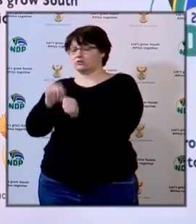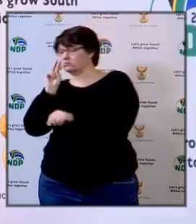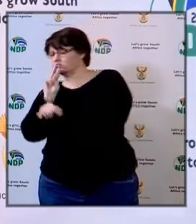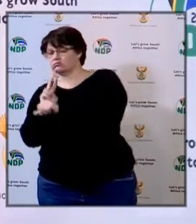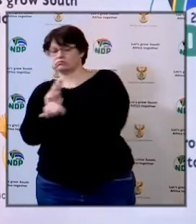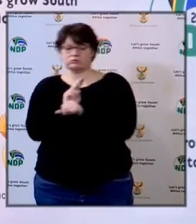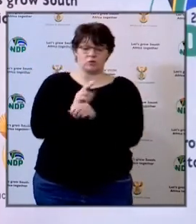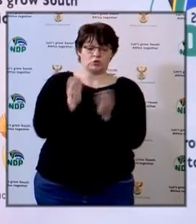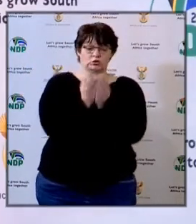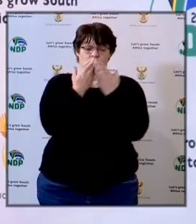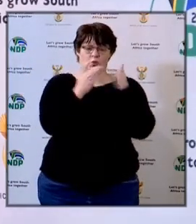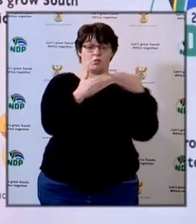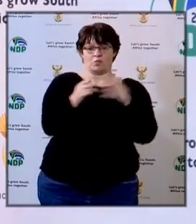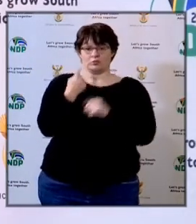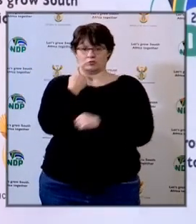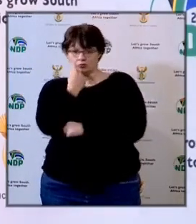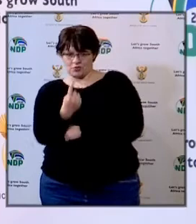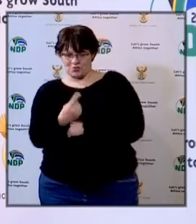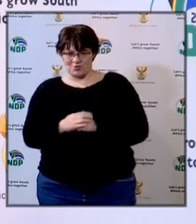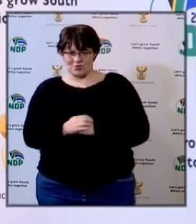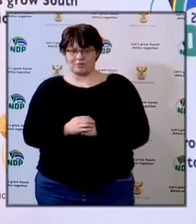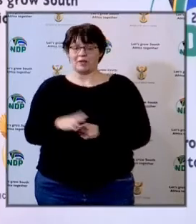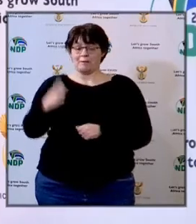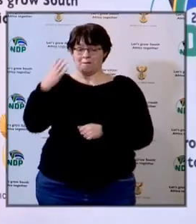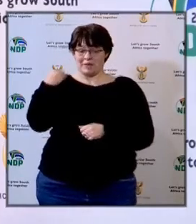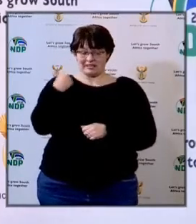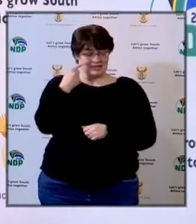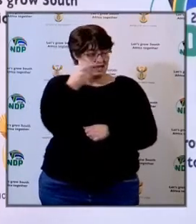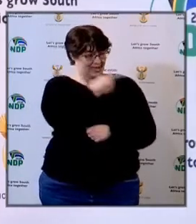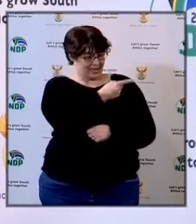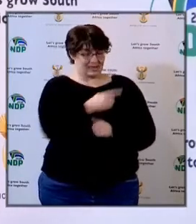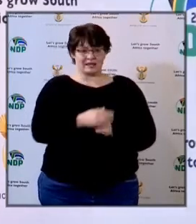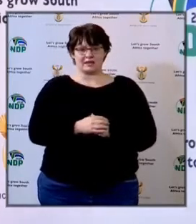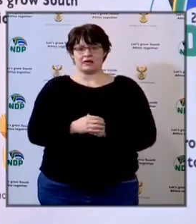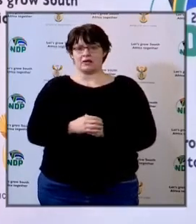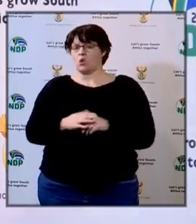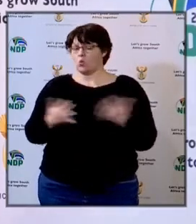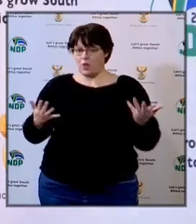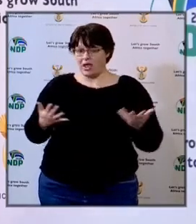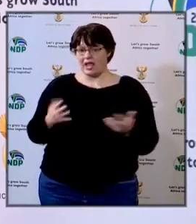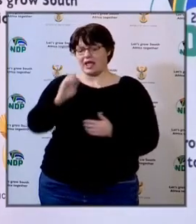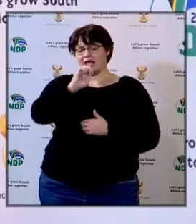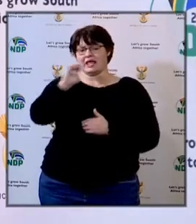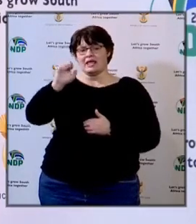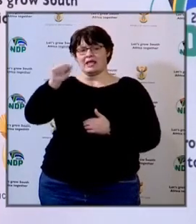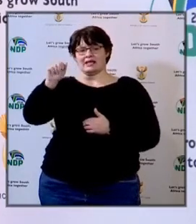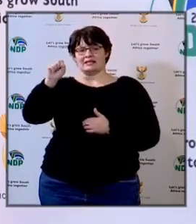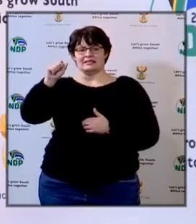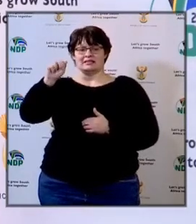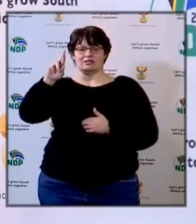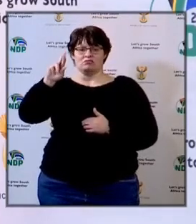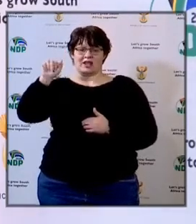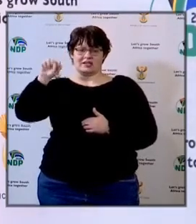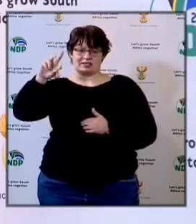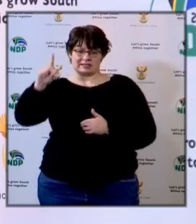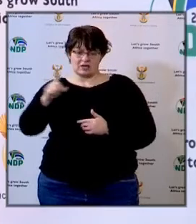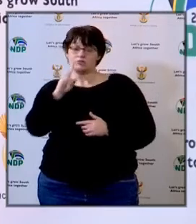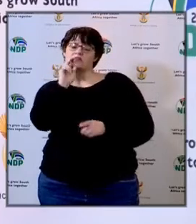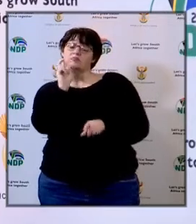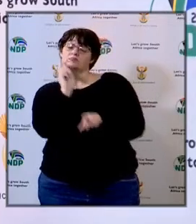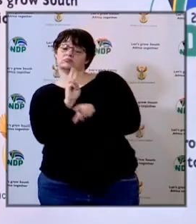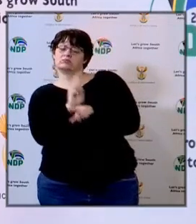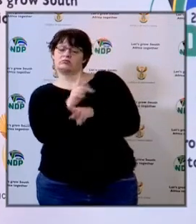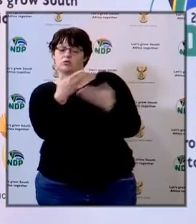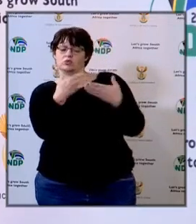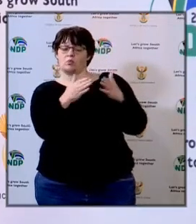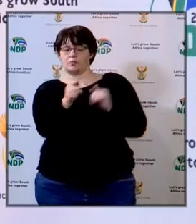their opening of schools tomorrow the Minister will be in the Eastern tomorrow monitoring the reopening of schools as